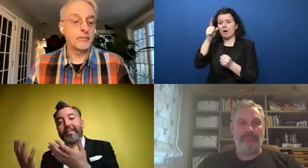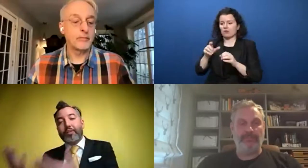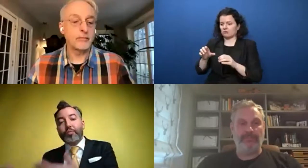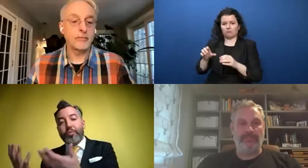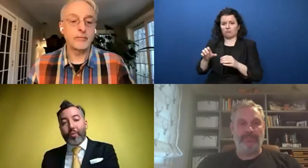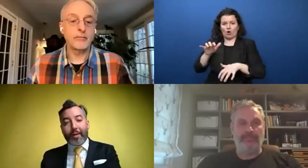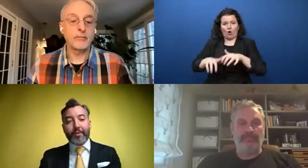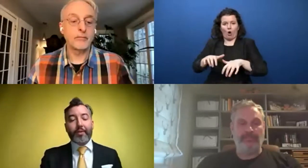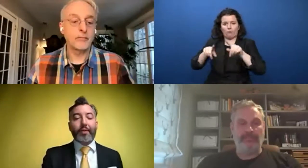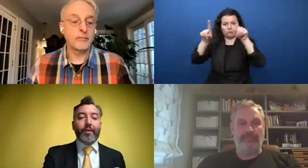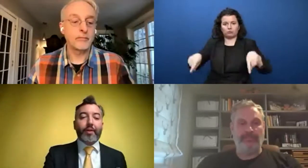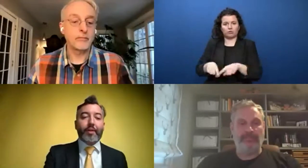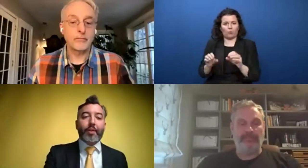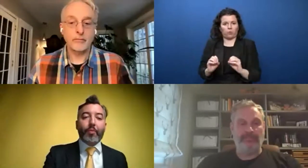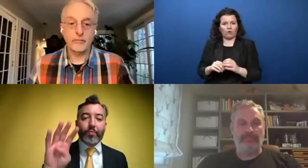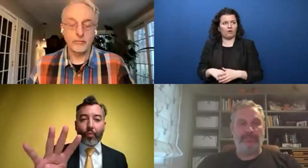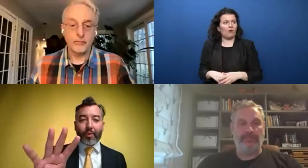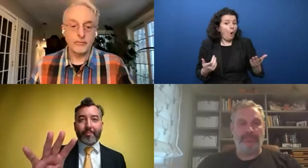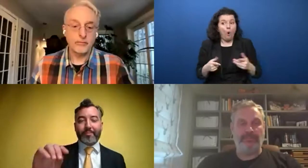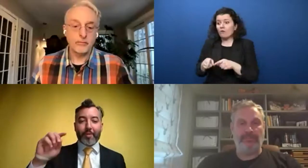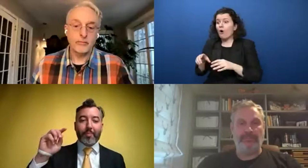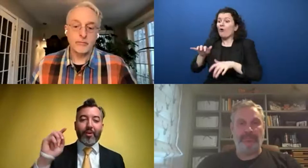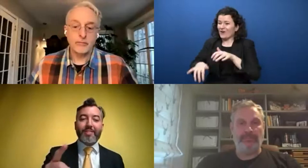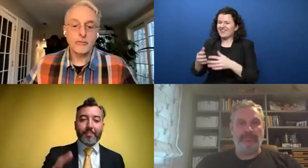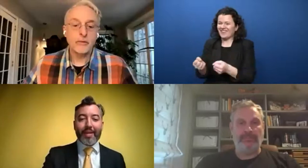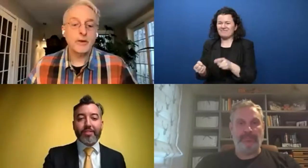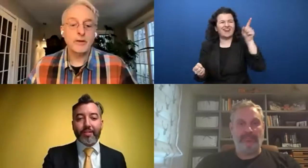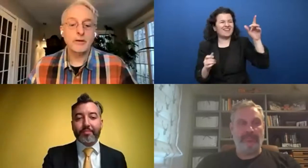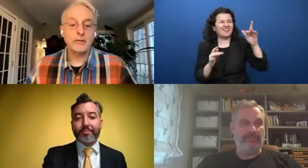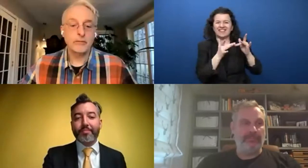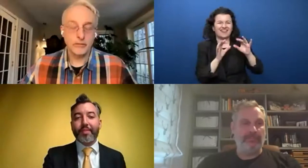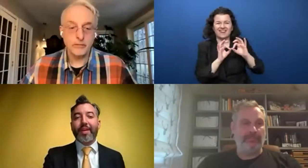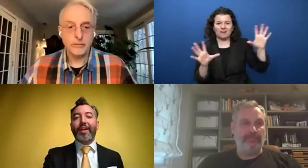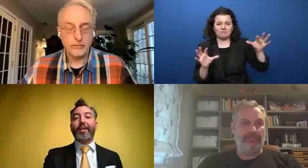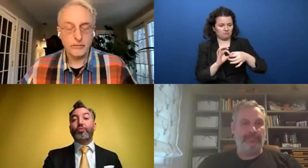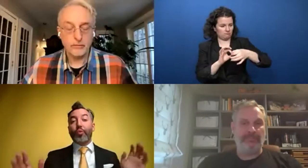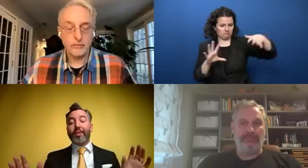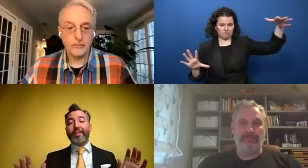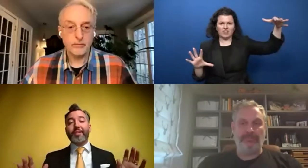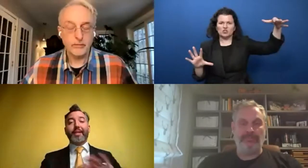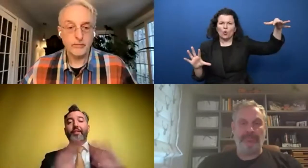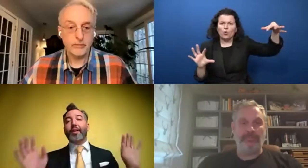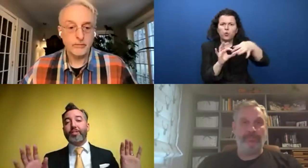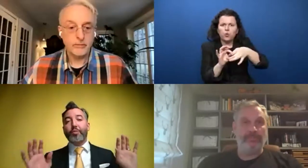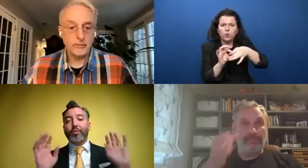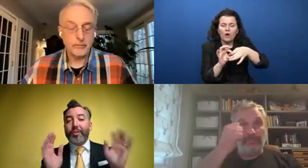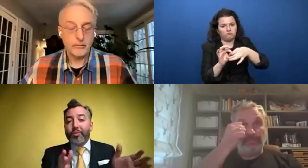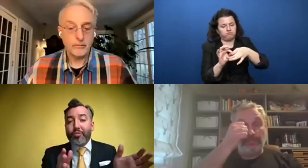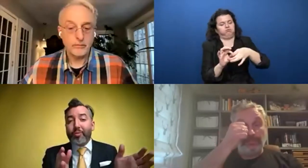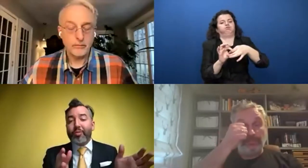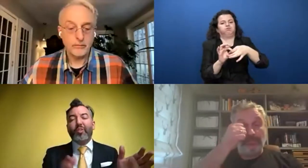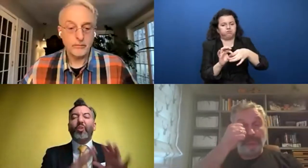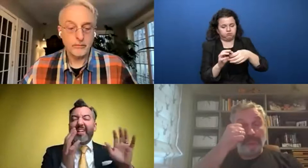can't use the web. Number four, participation. Historically, technology was only